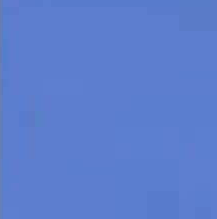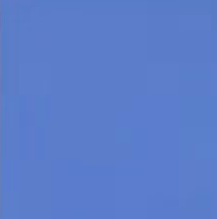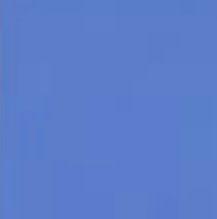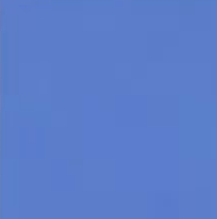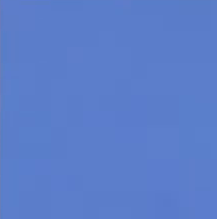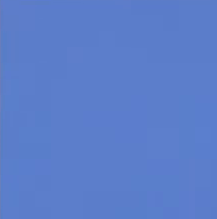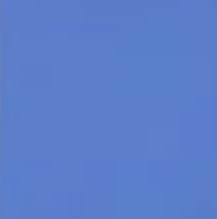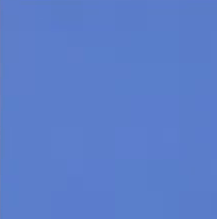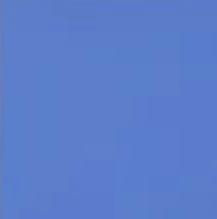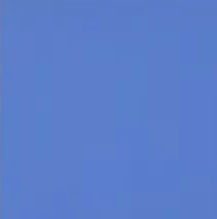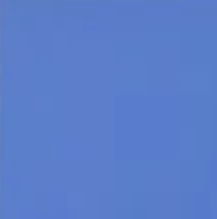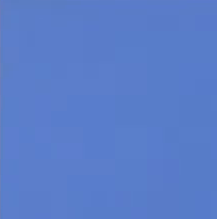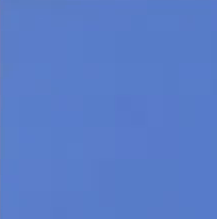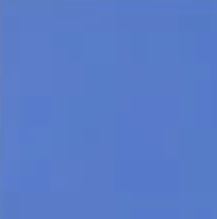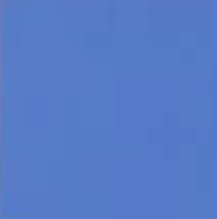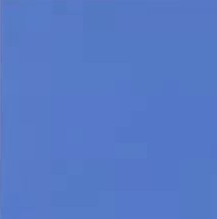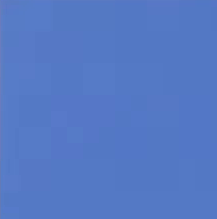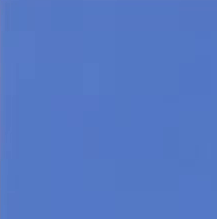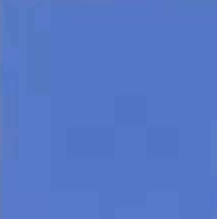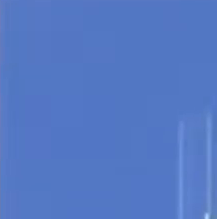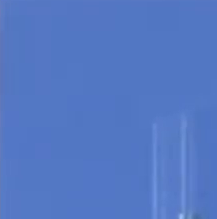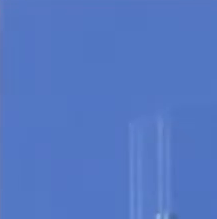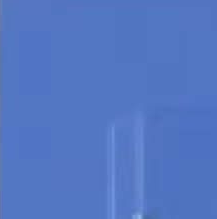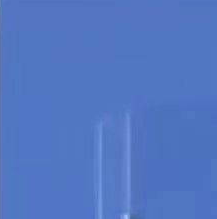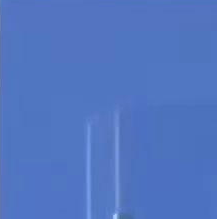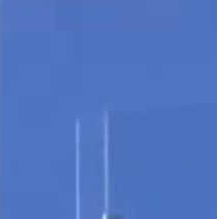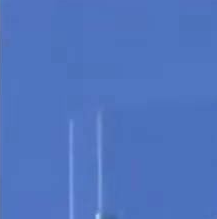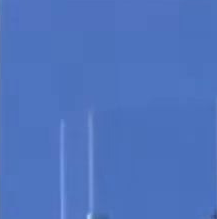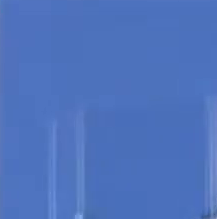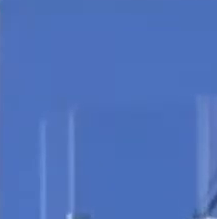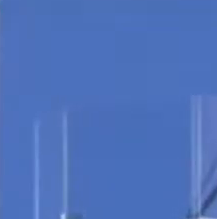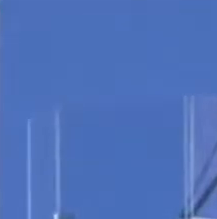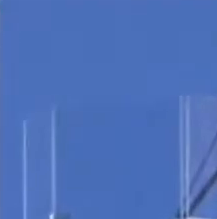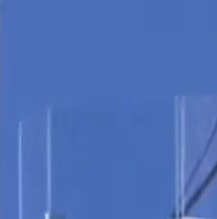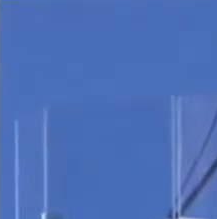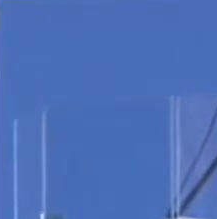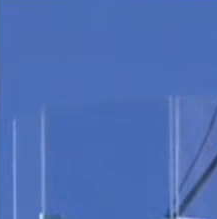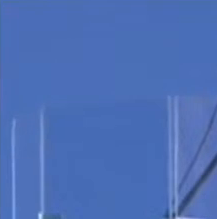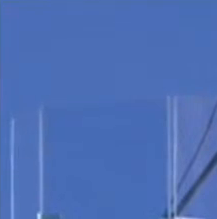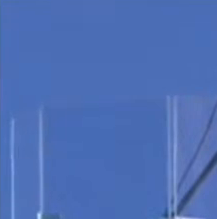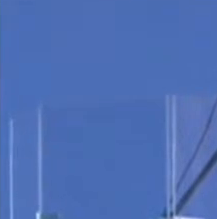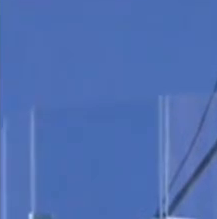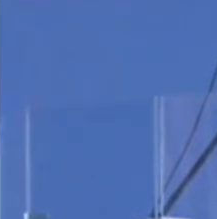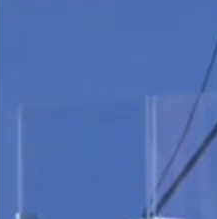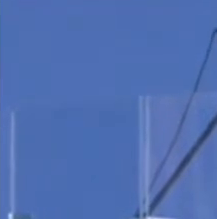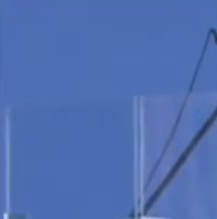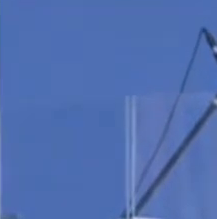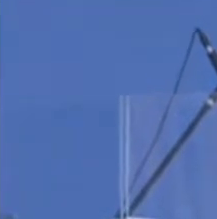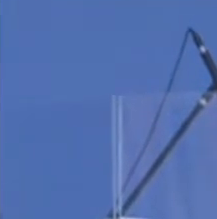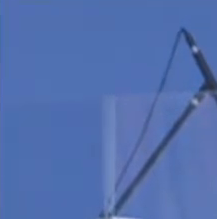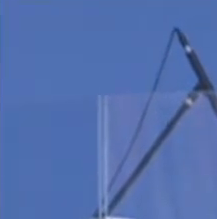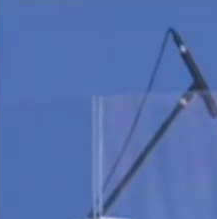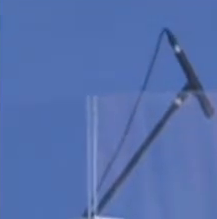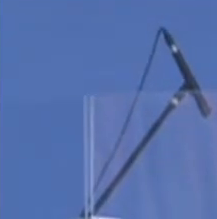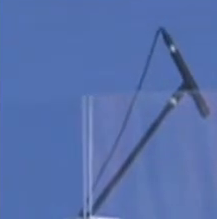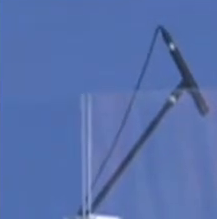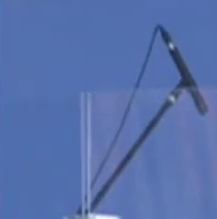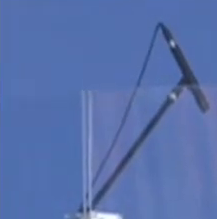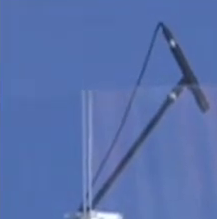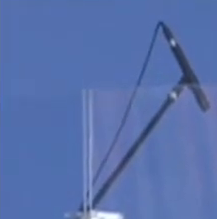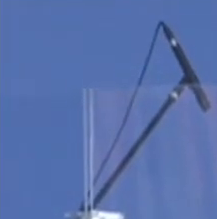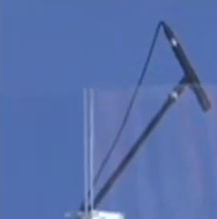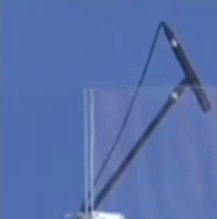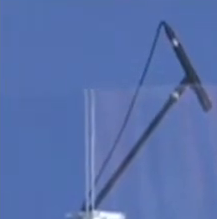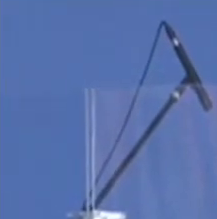And I believe this is the goal of our Bible school. To teach me to